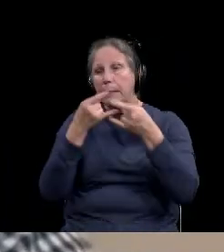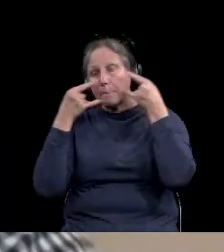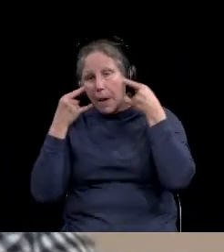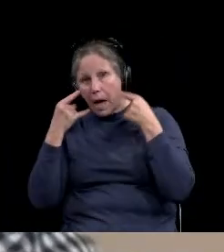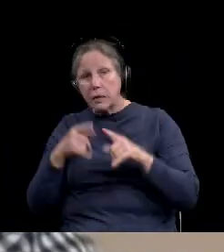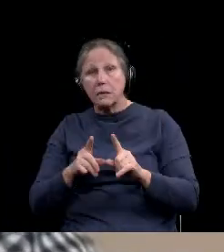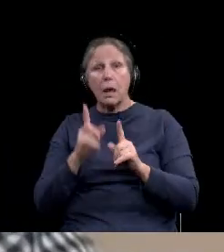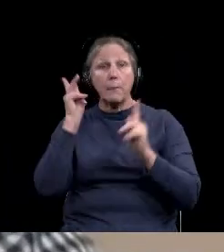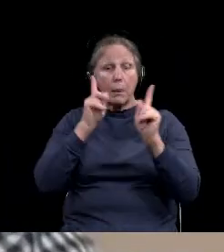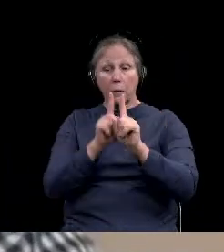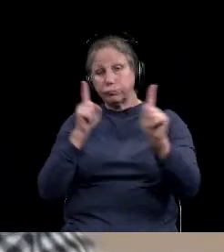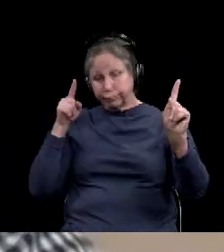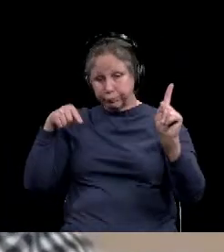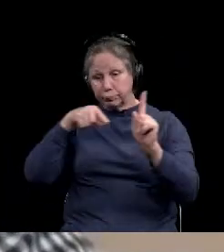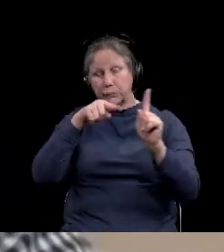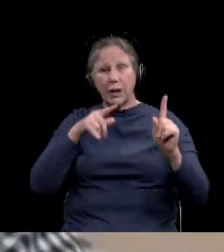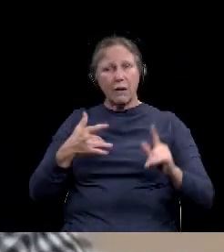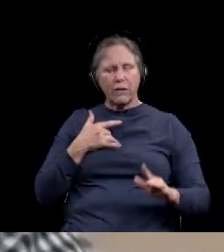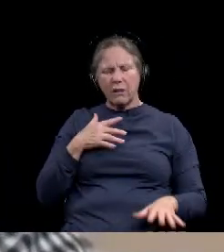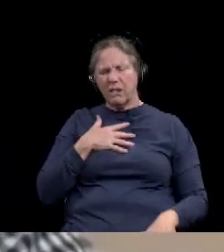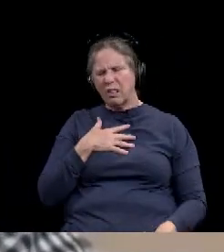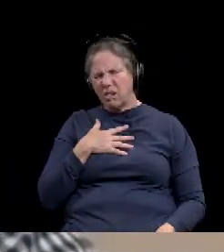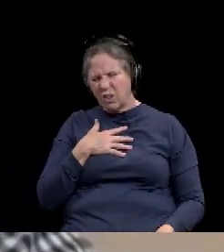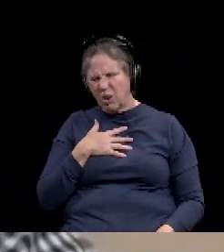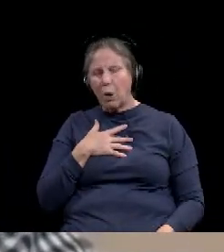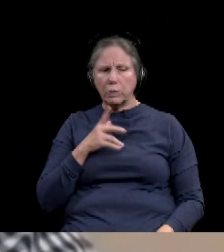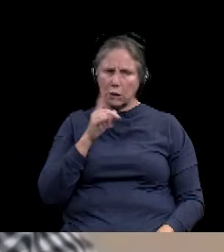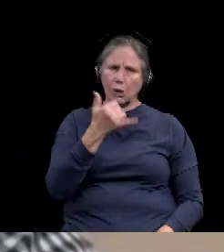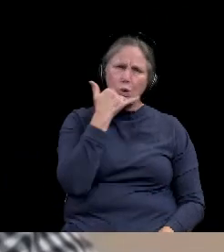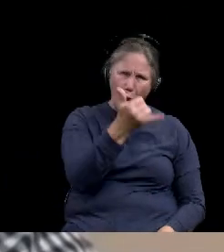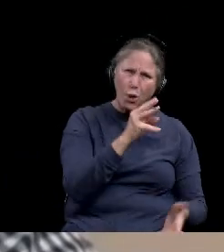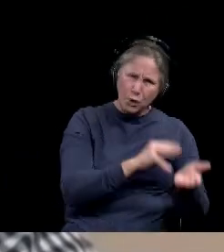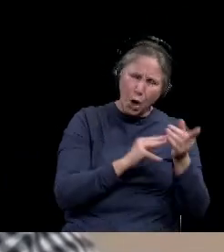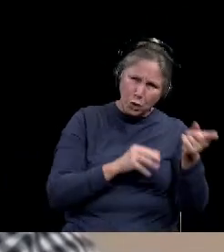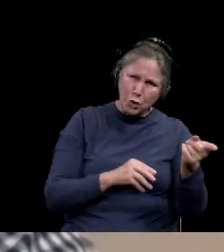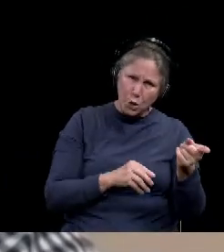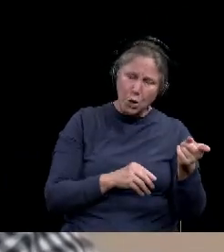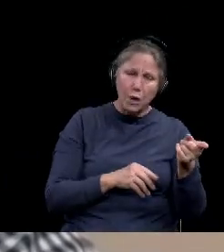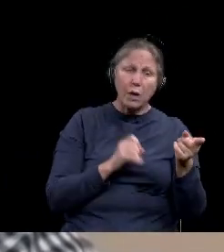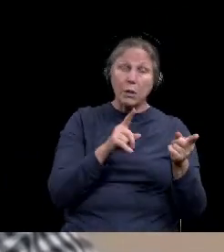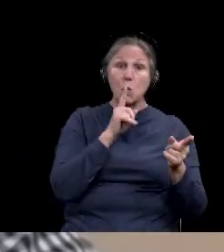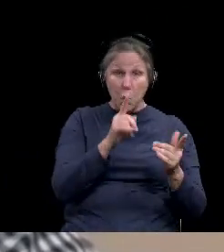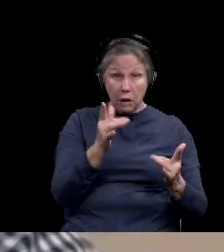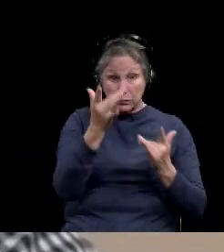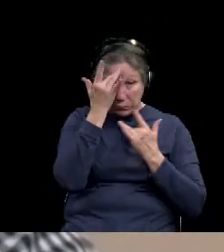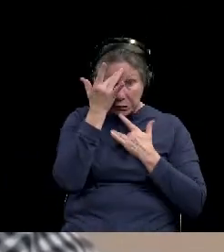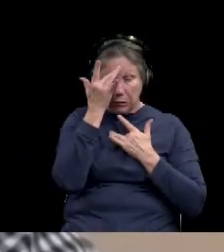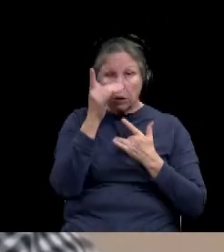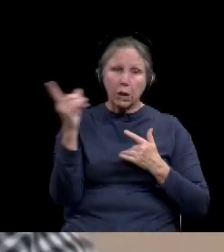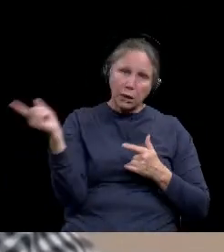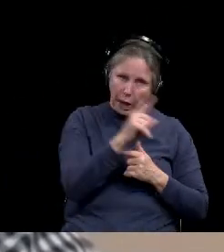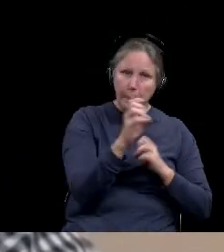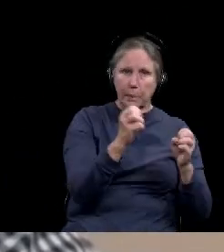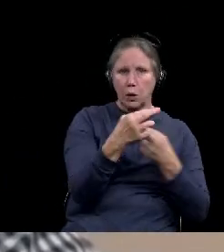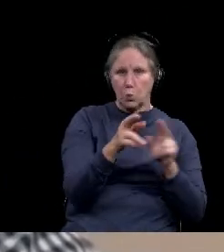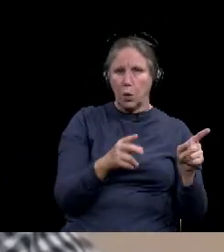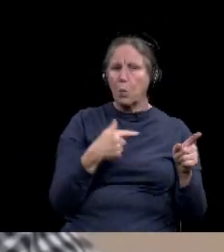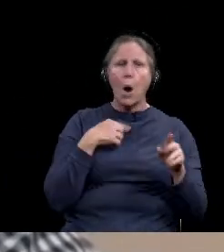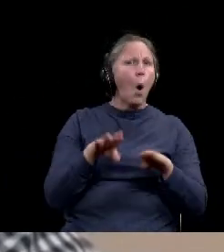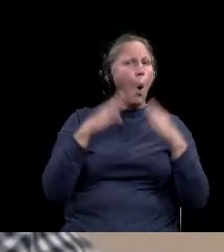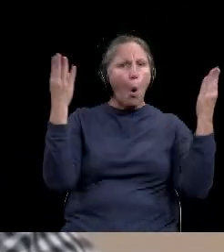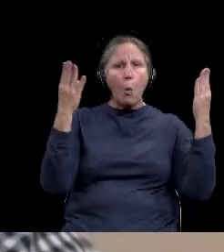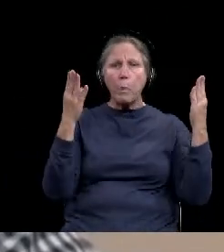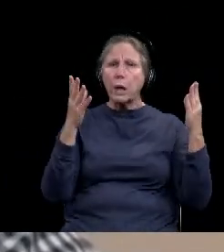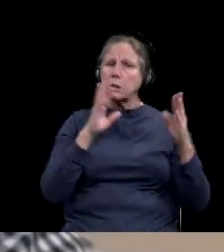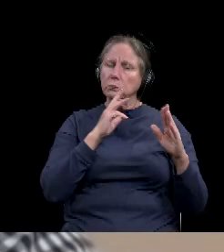possible. Um, if you start getting sick, call and get checked, get tested. If you start getting really sick, please come see us in the emergency departments. We're all open and